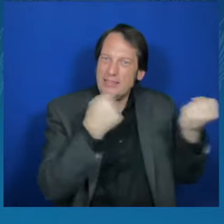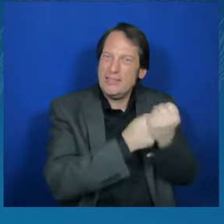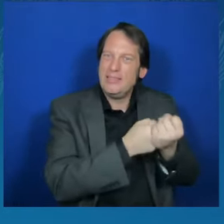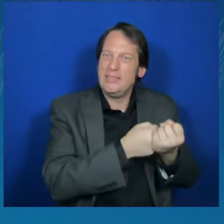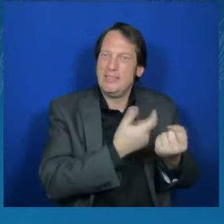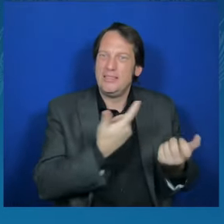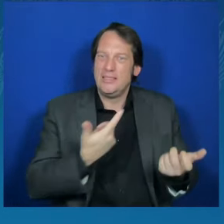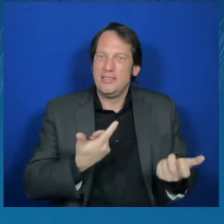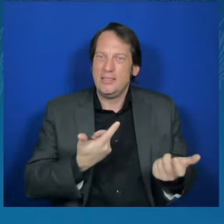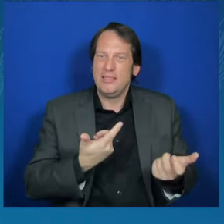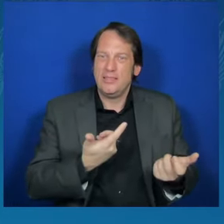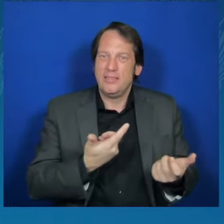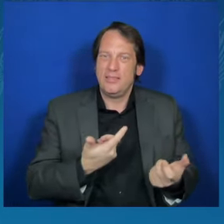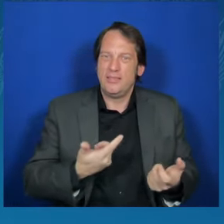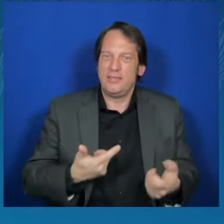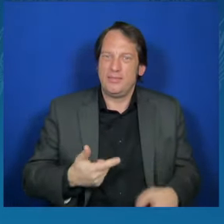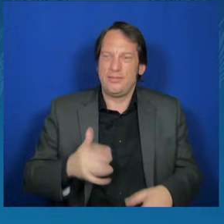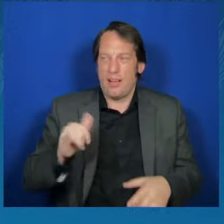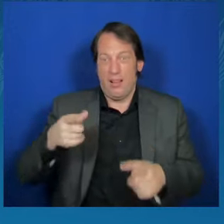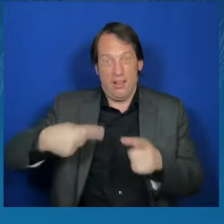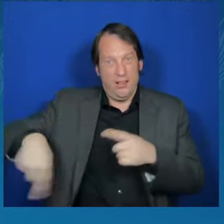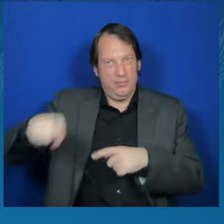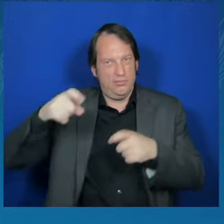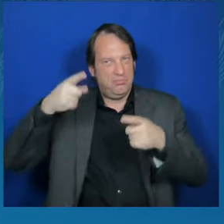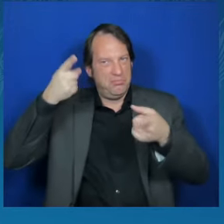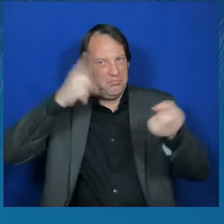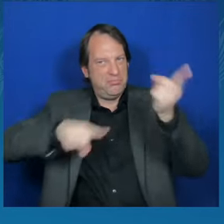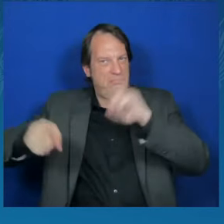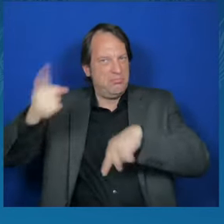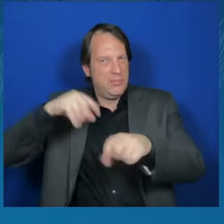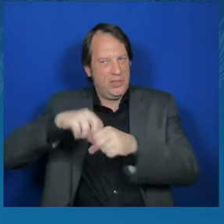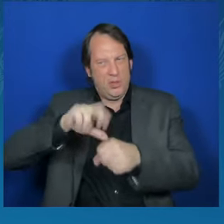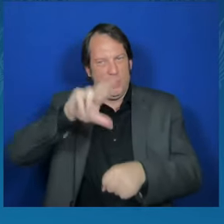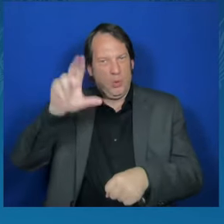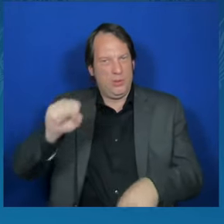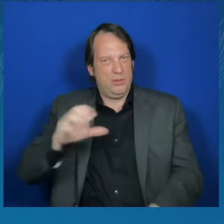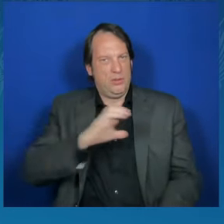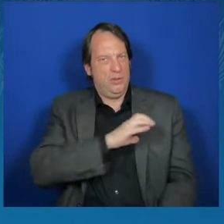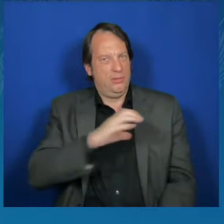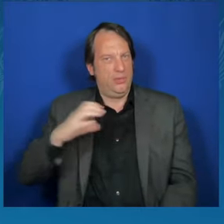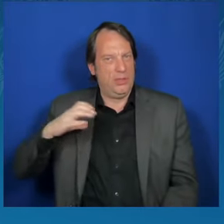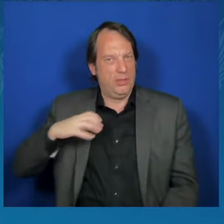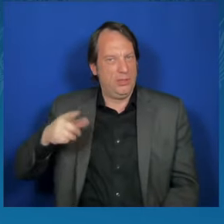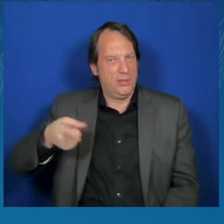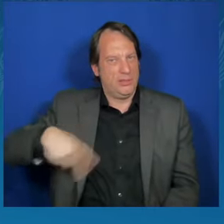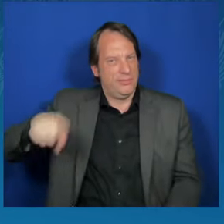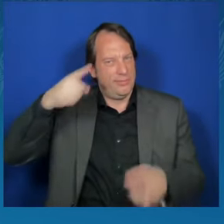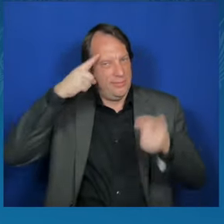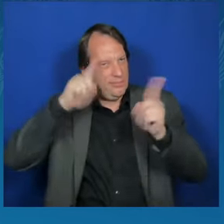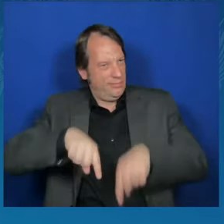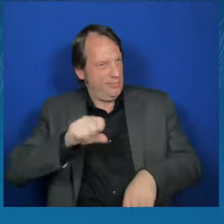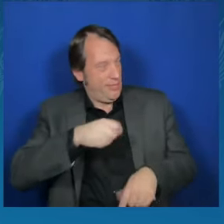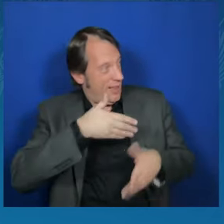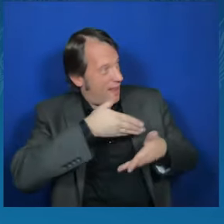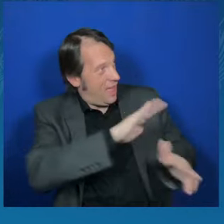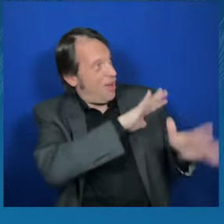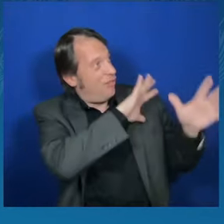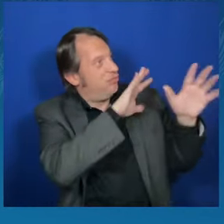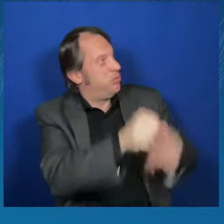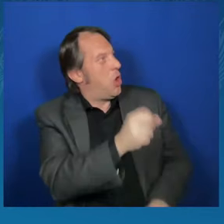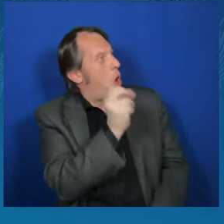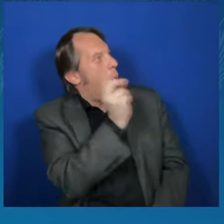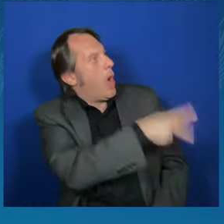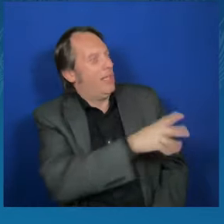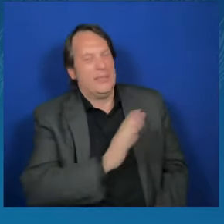the United States Congress that the American leadership, elected leaders in the